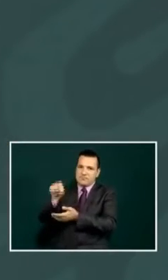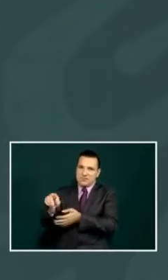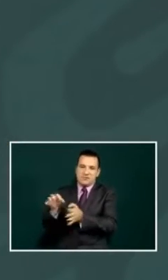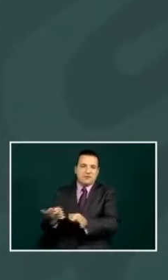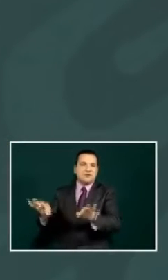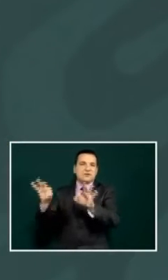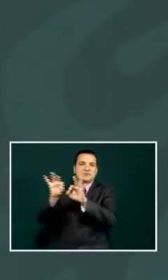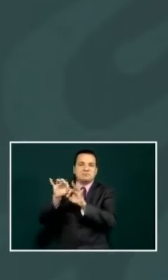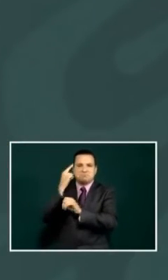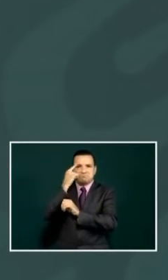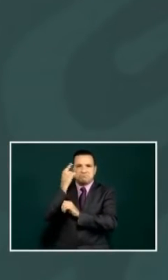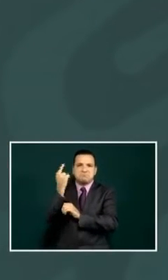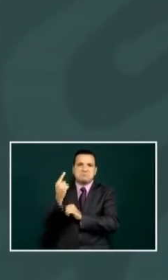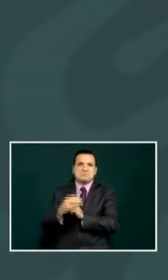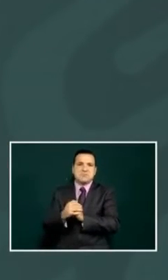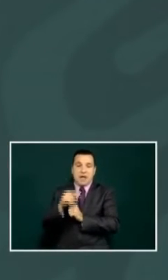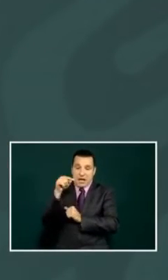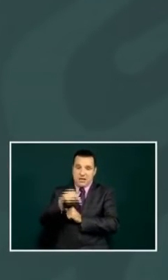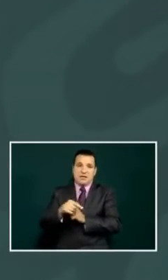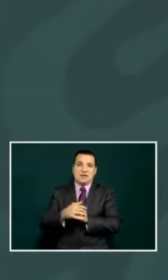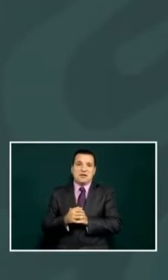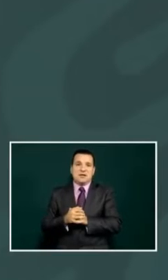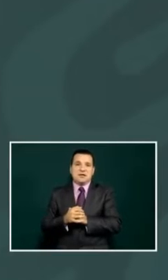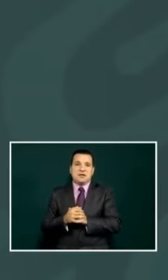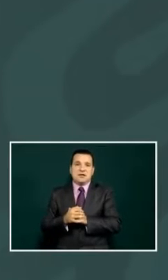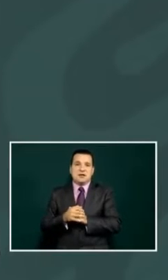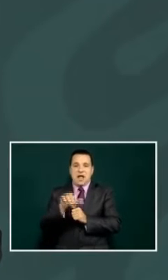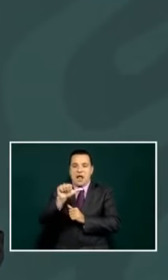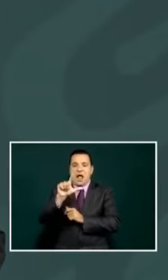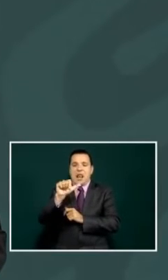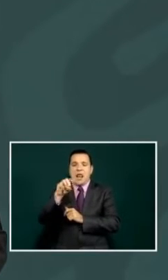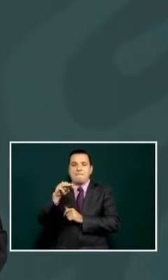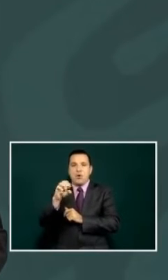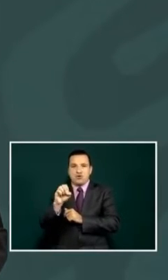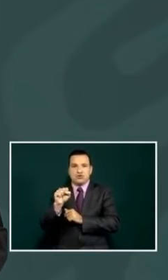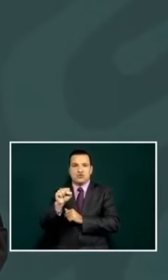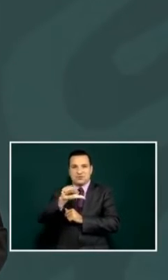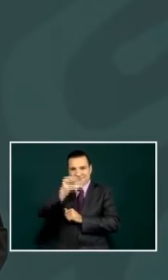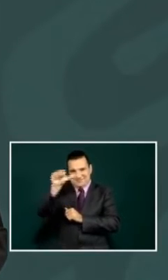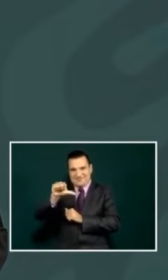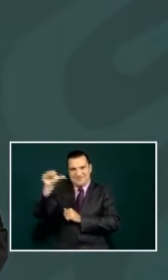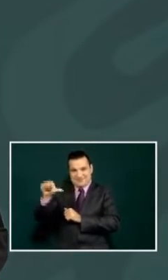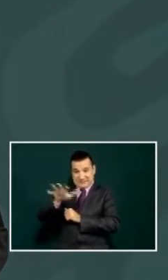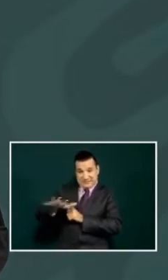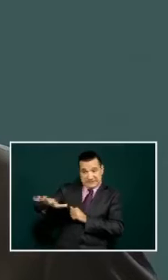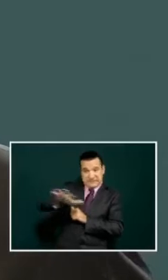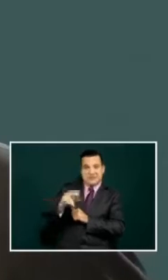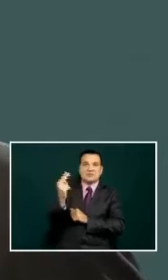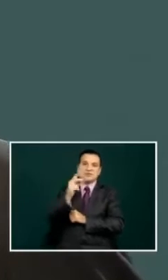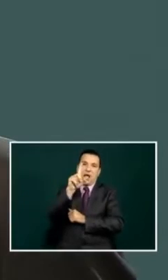that is also very important for the region for alamos and